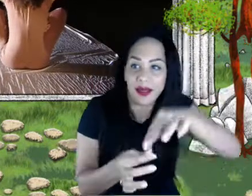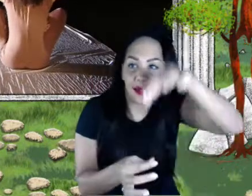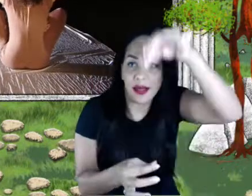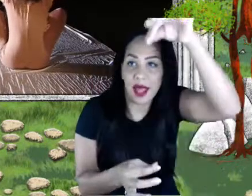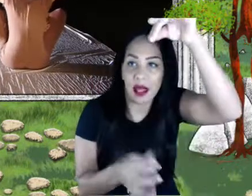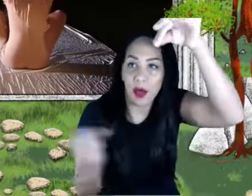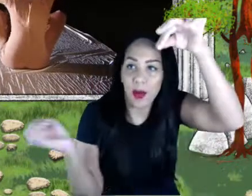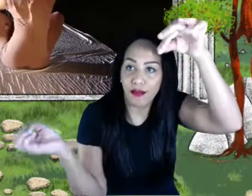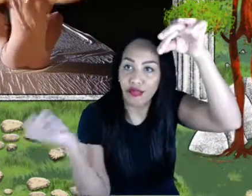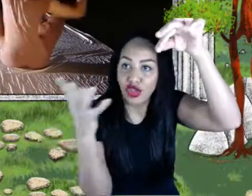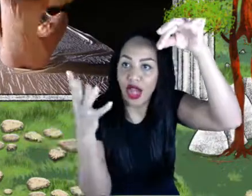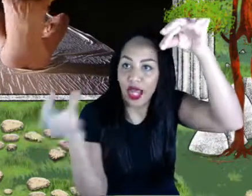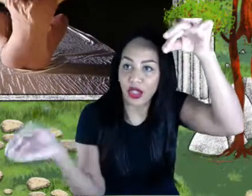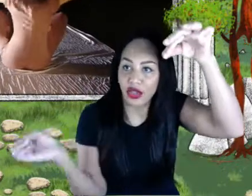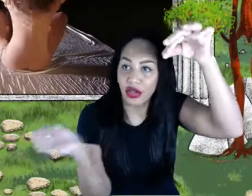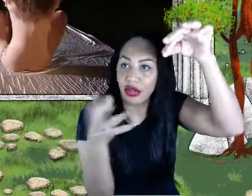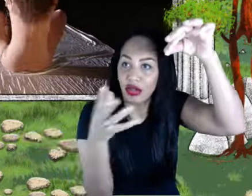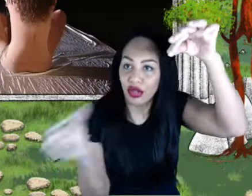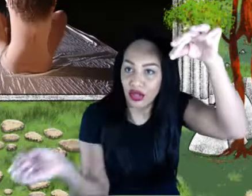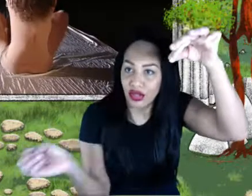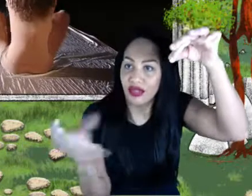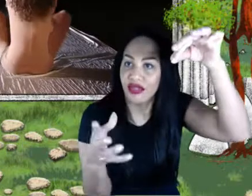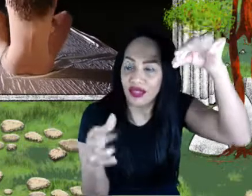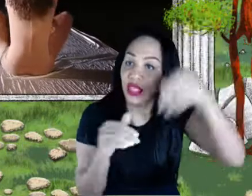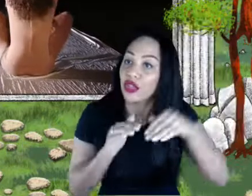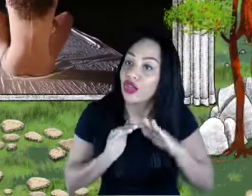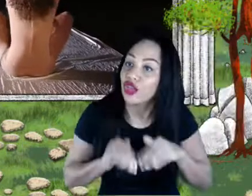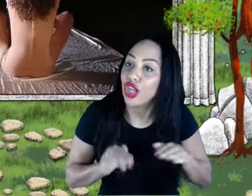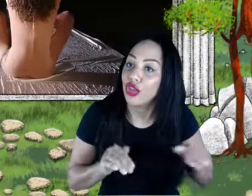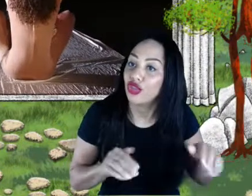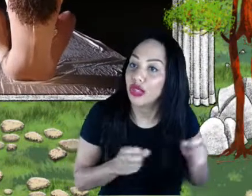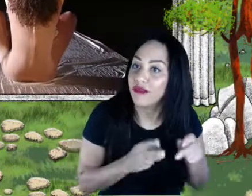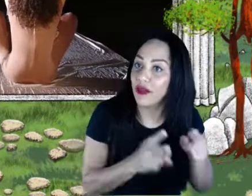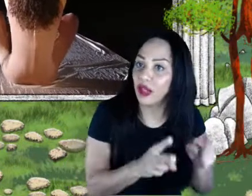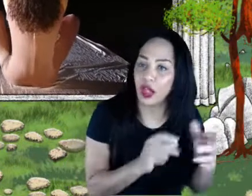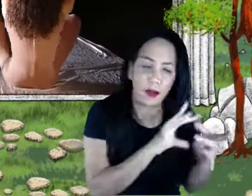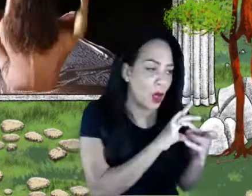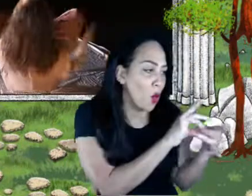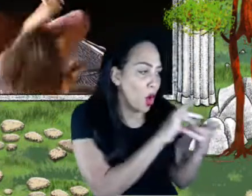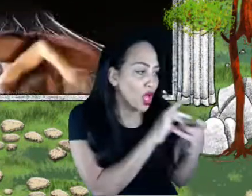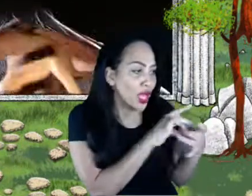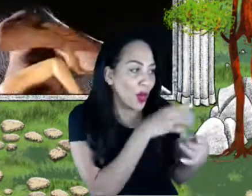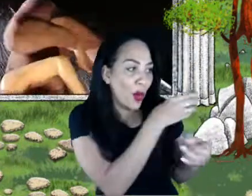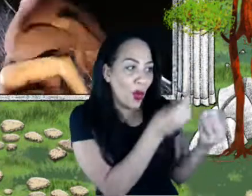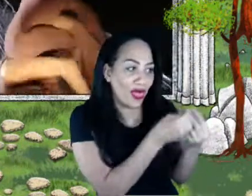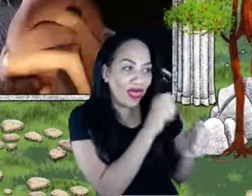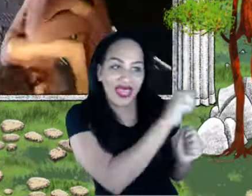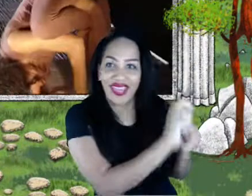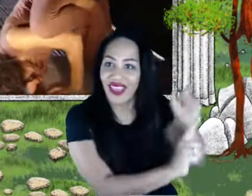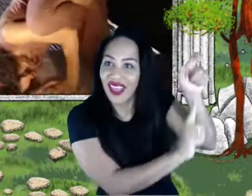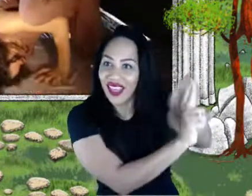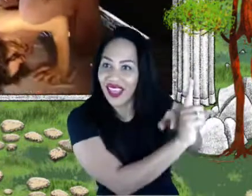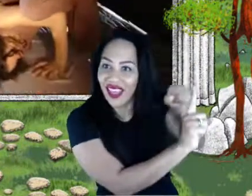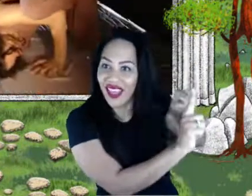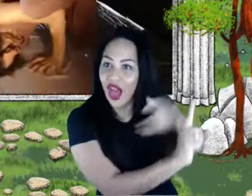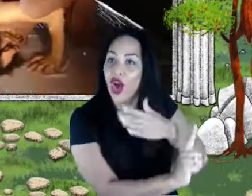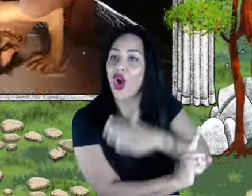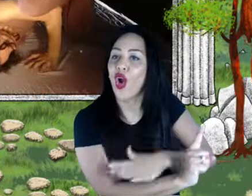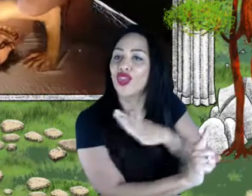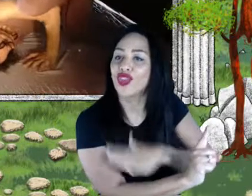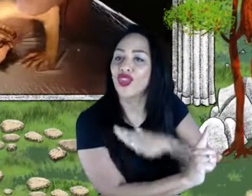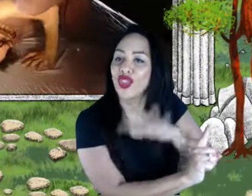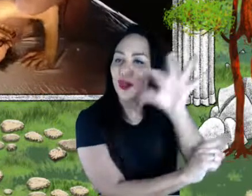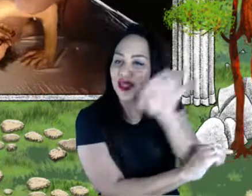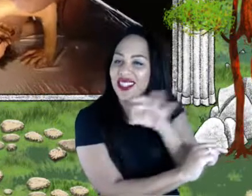children's version, we've been working with an incredible costume designer who you will see a little bit more of